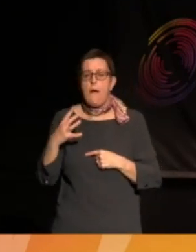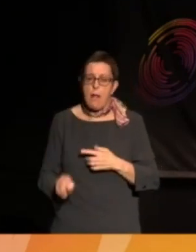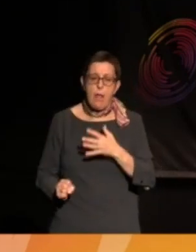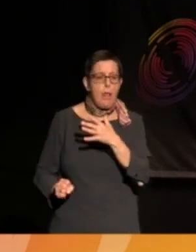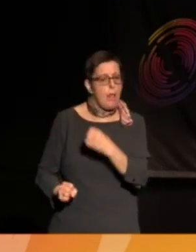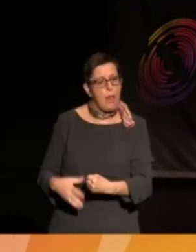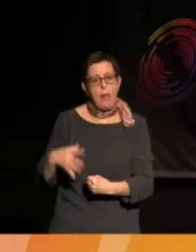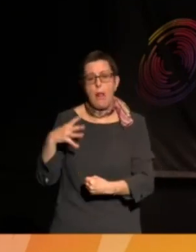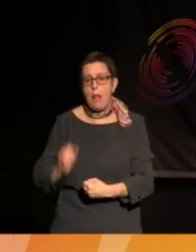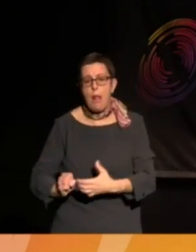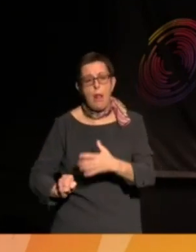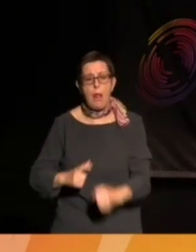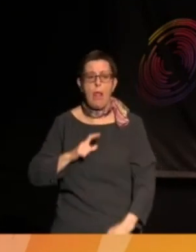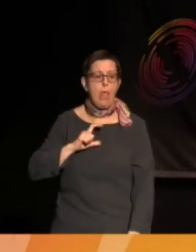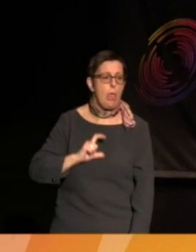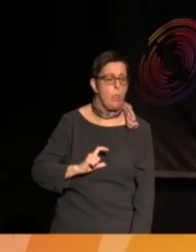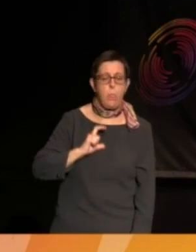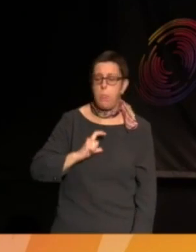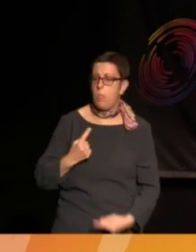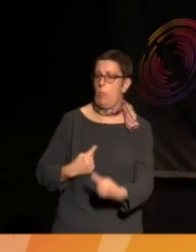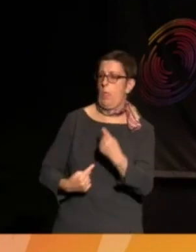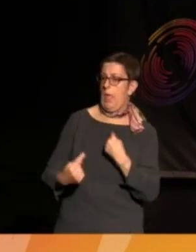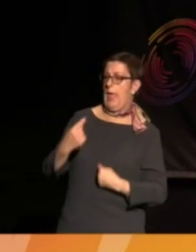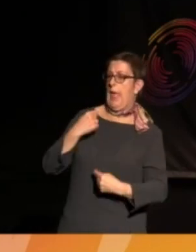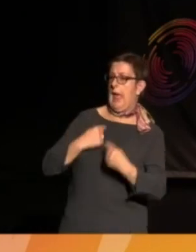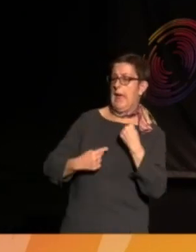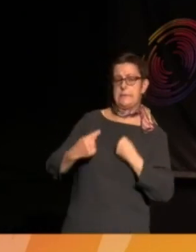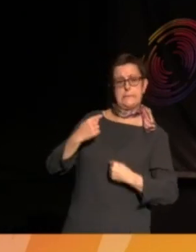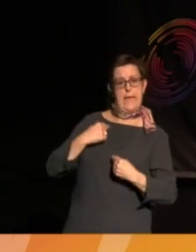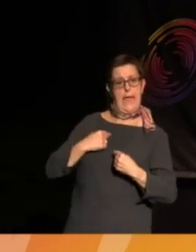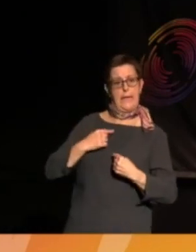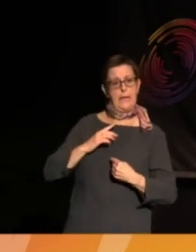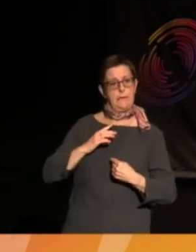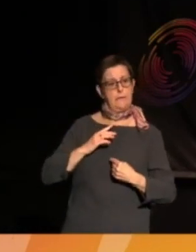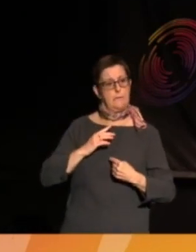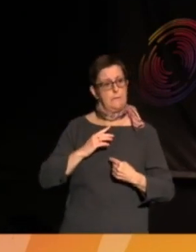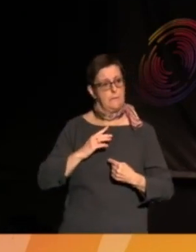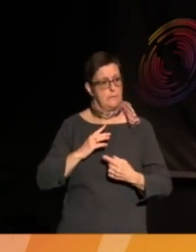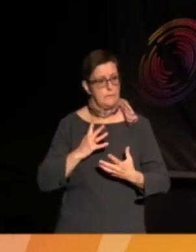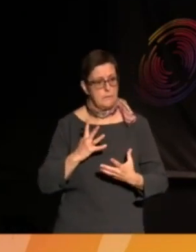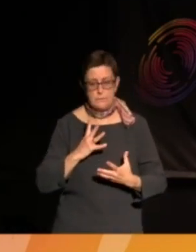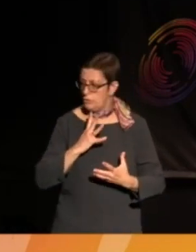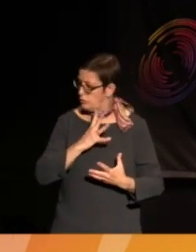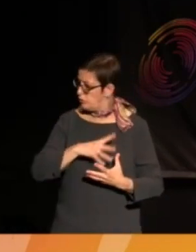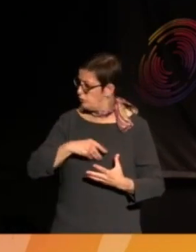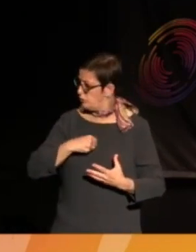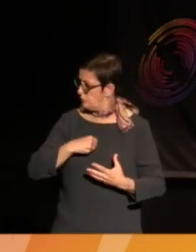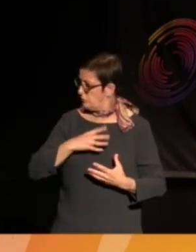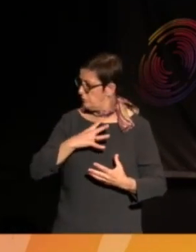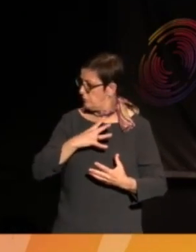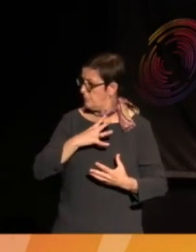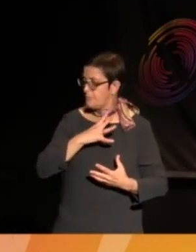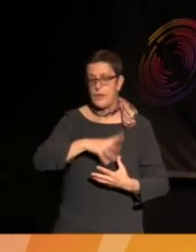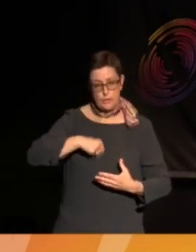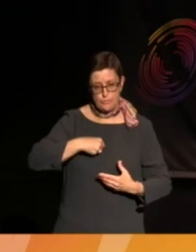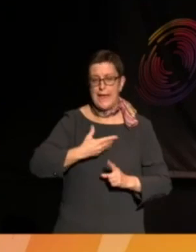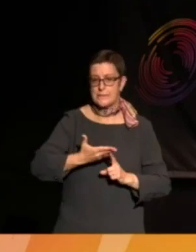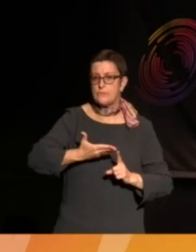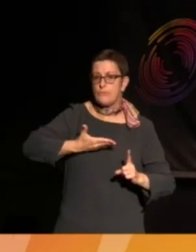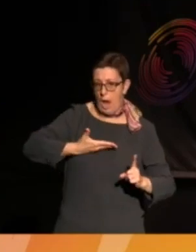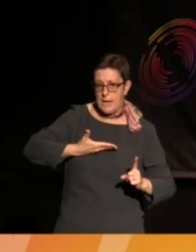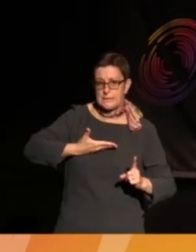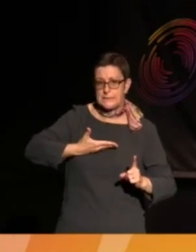as you said, and attack trans rights. All of the dog-whistle